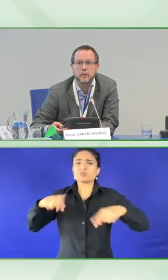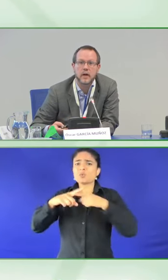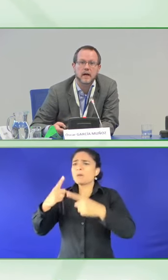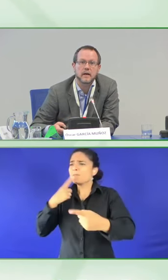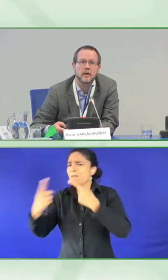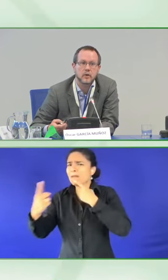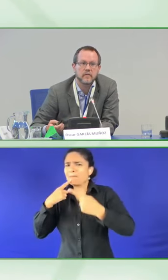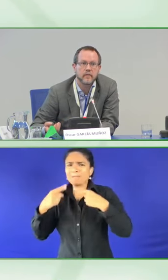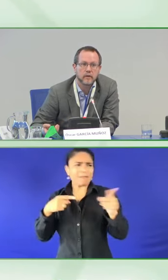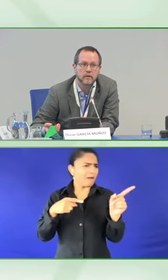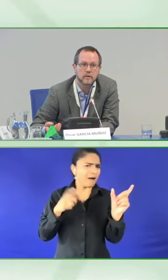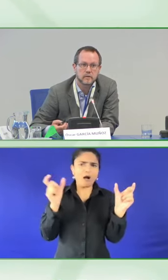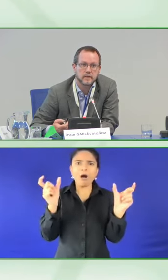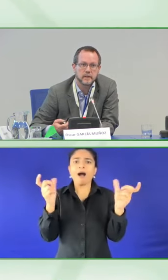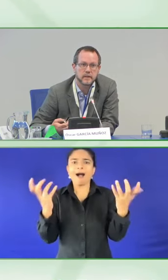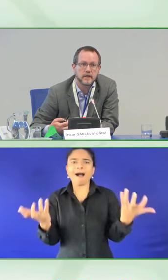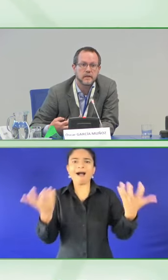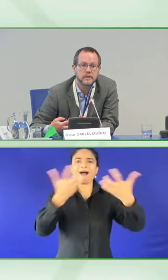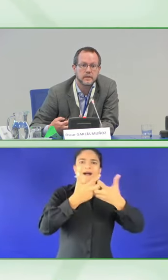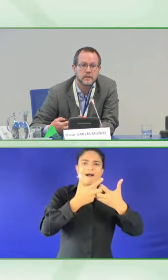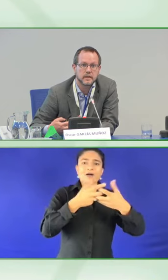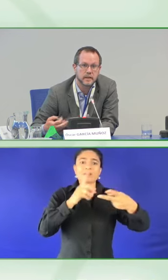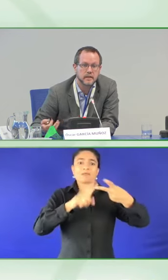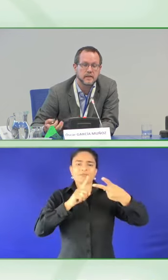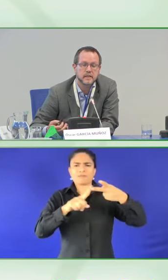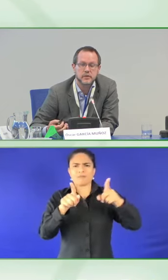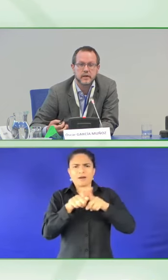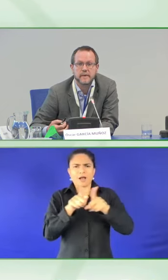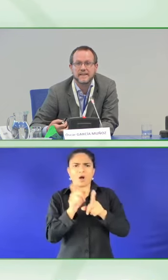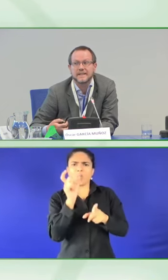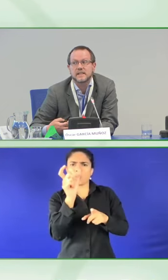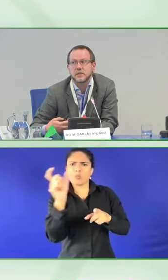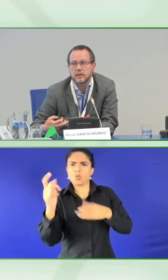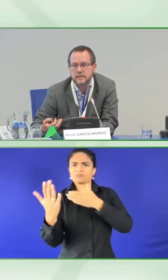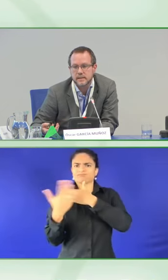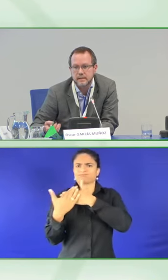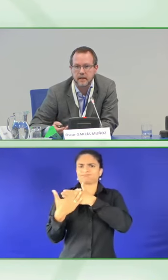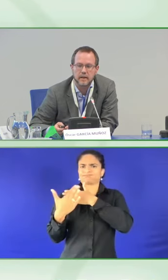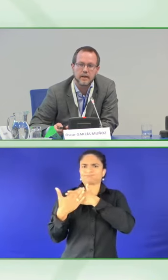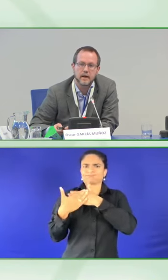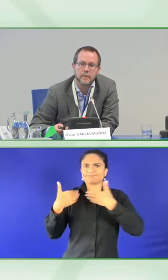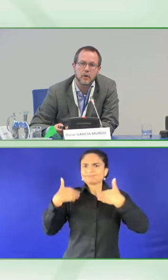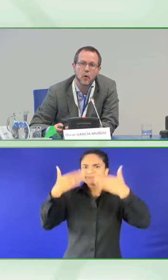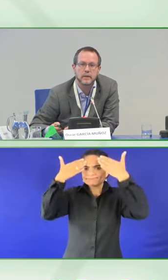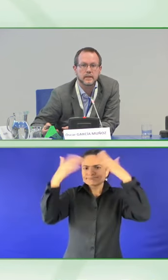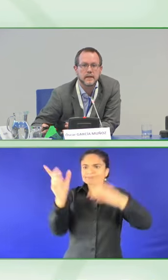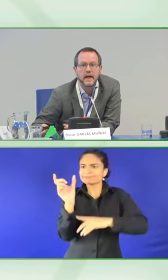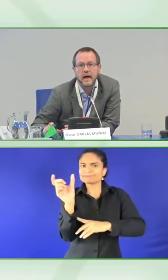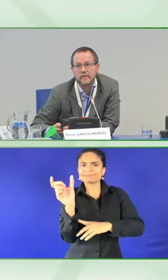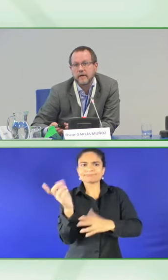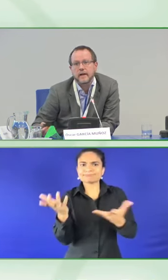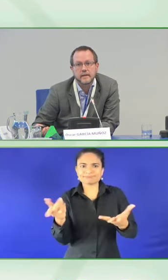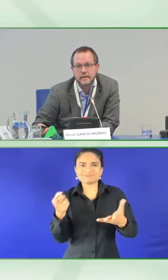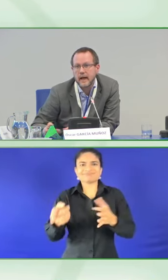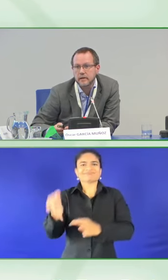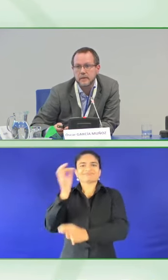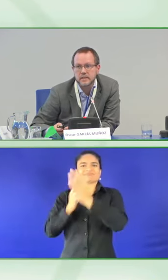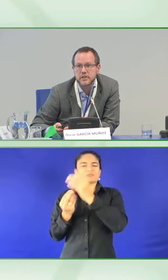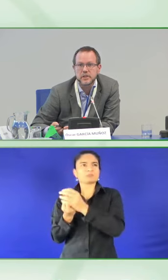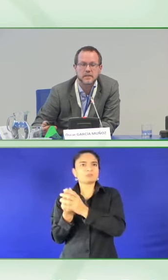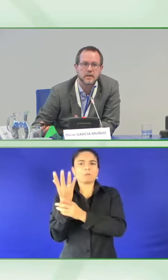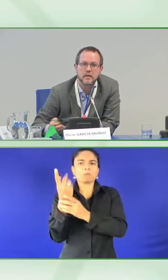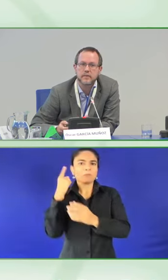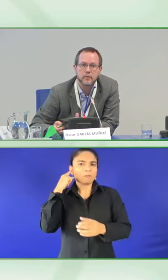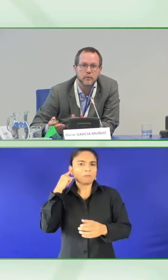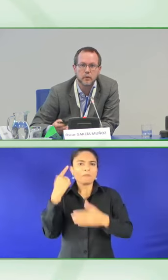what people are looking for in the dictionary, but it is not still uploaded. And finally, direct